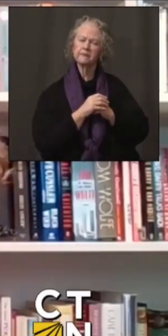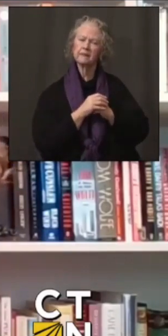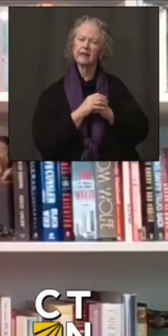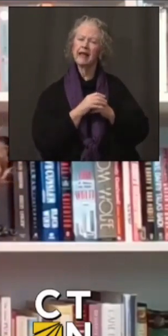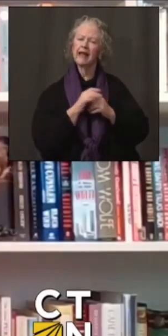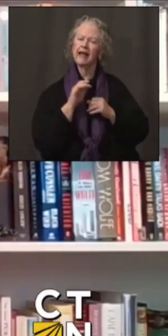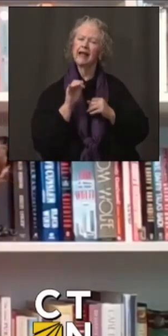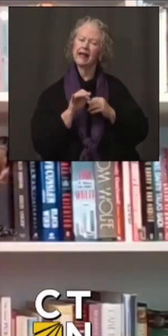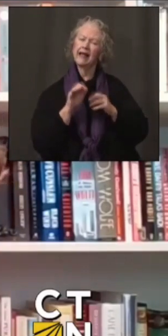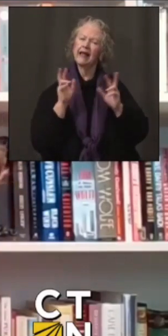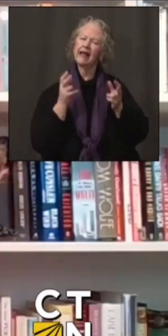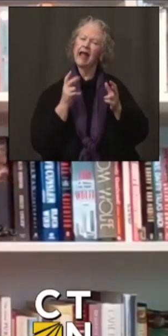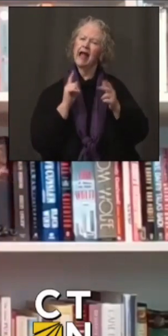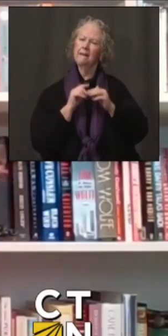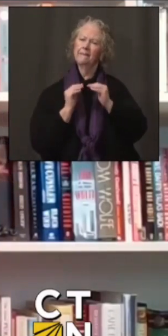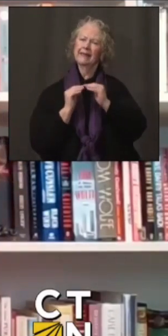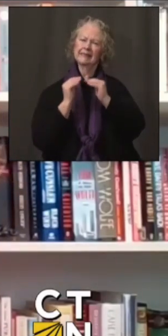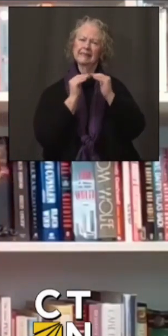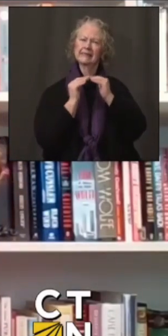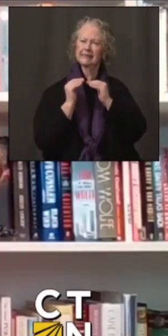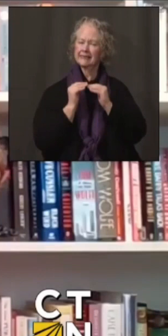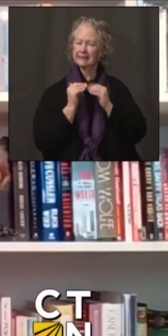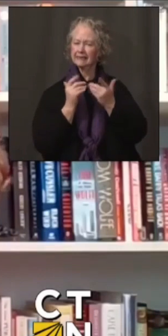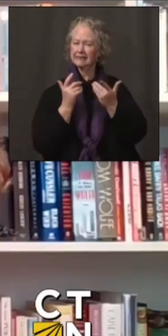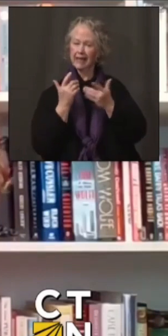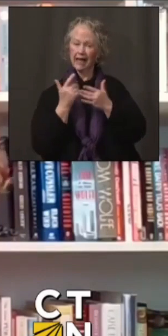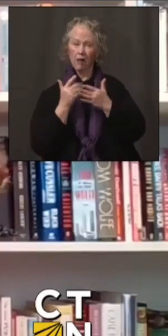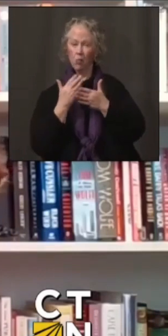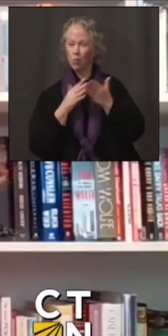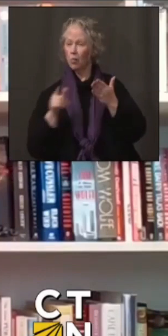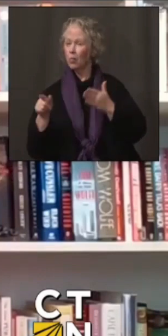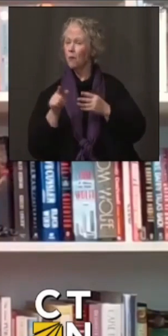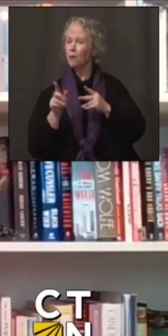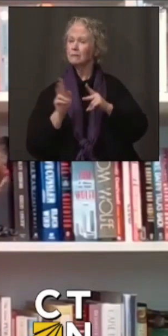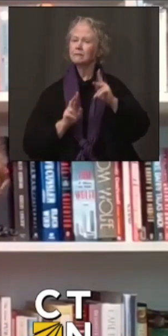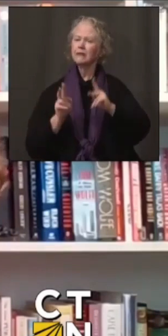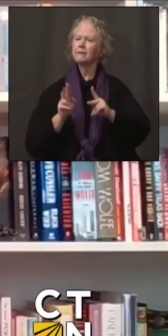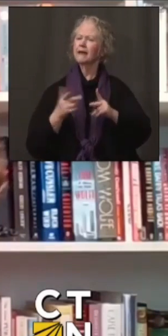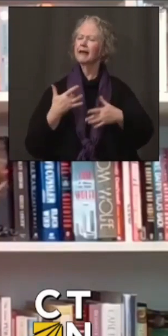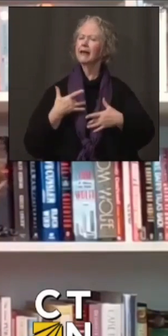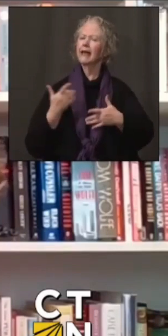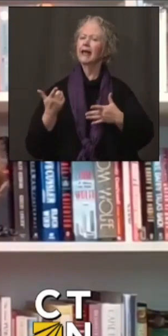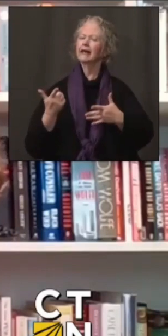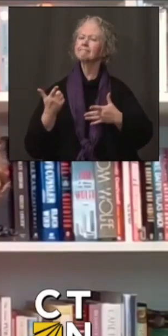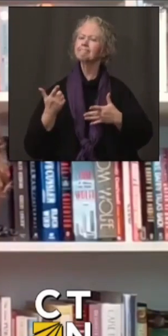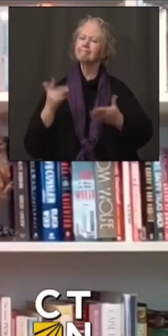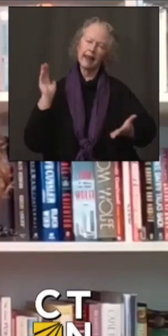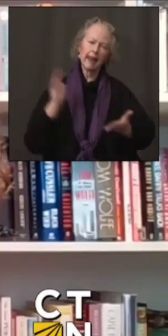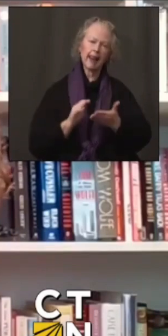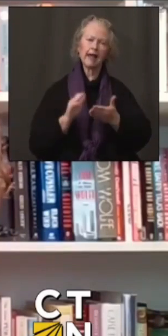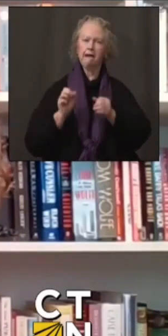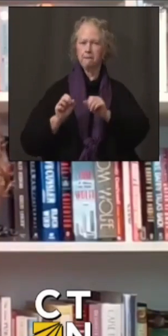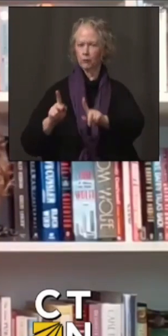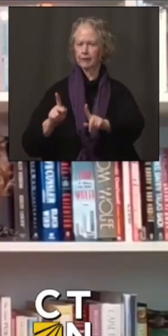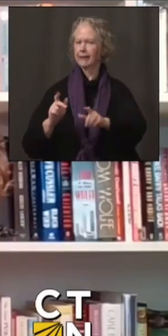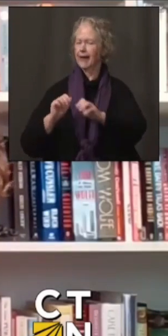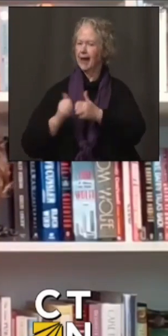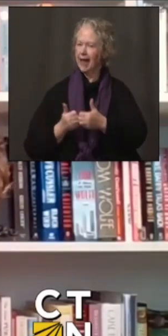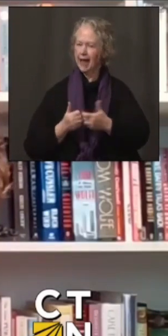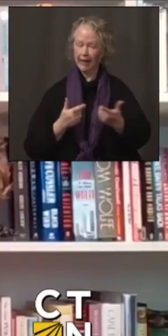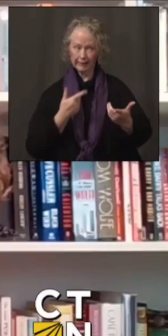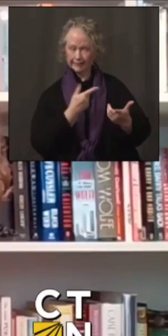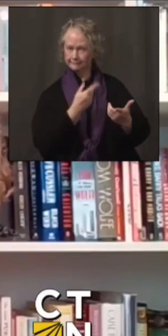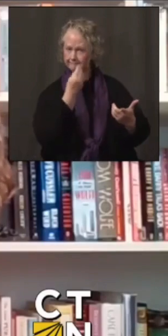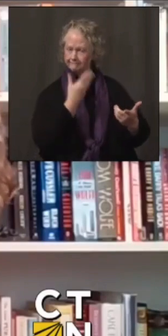this issue of equity and disproportionately affected populations. They, at your direction,